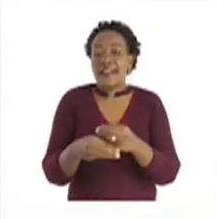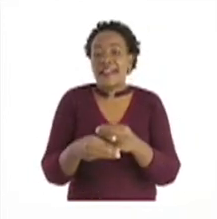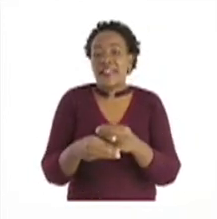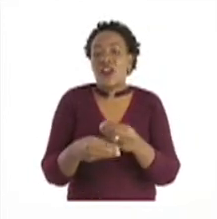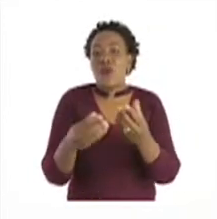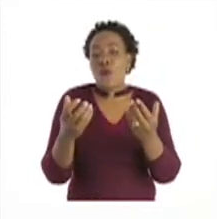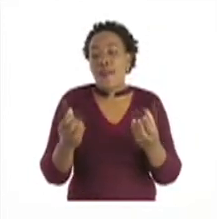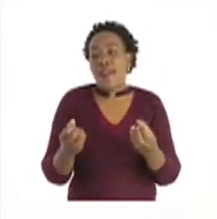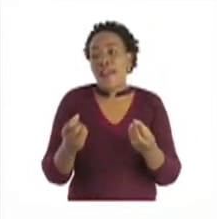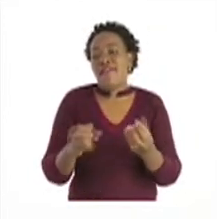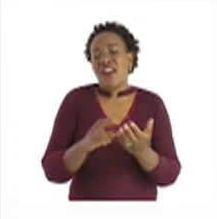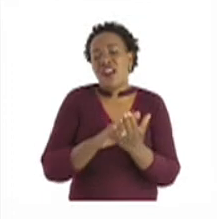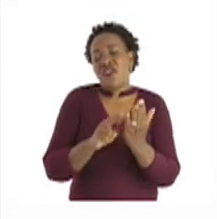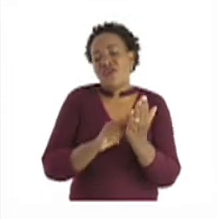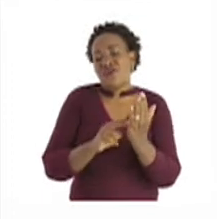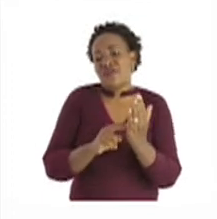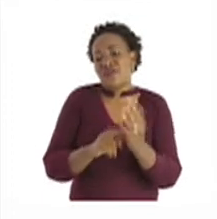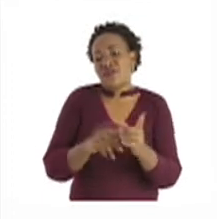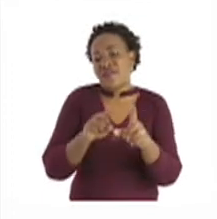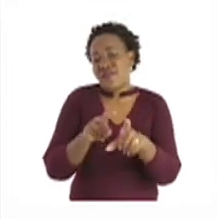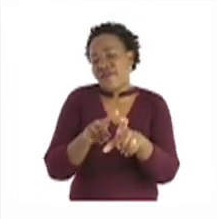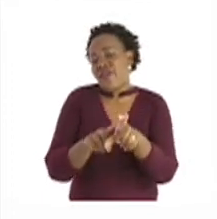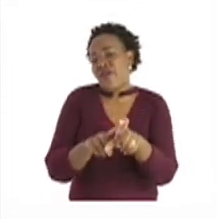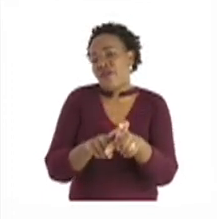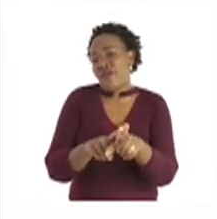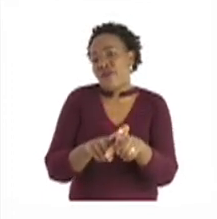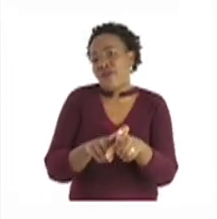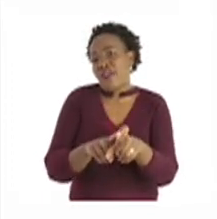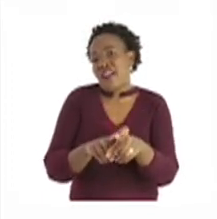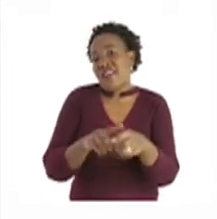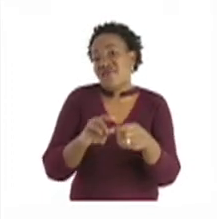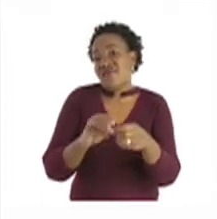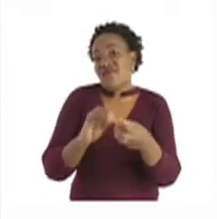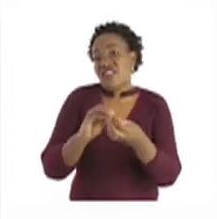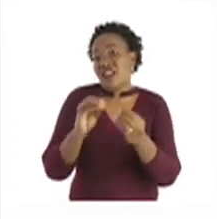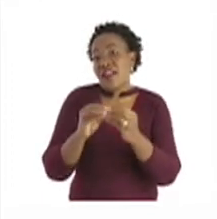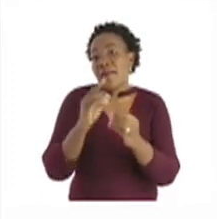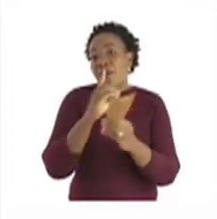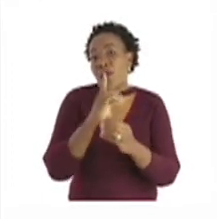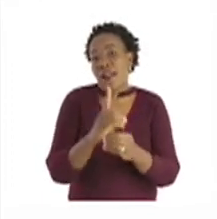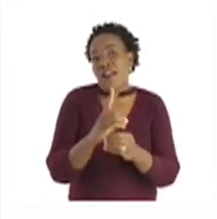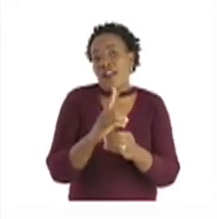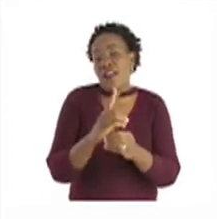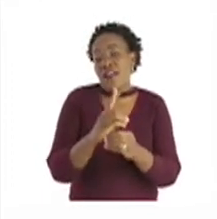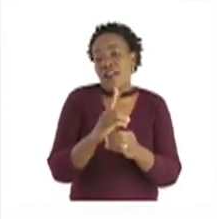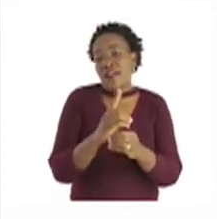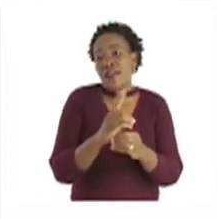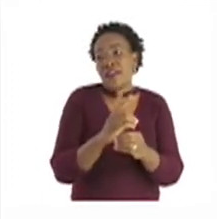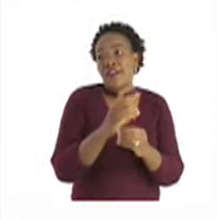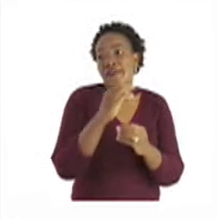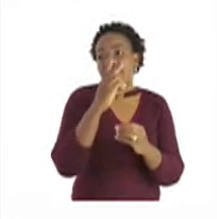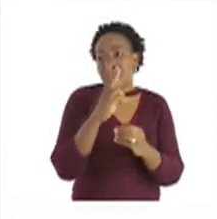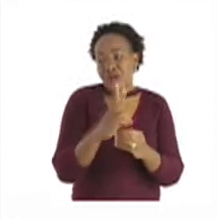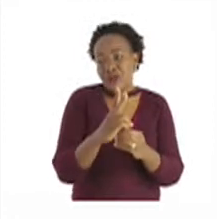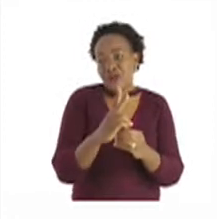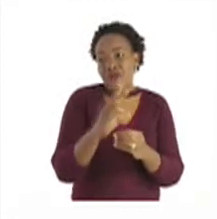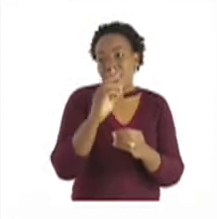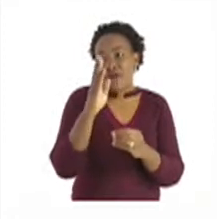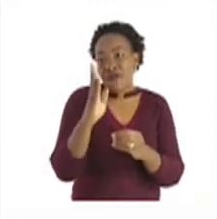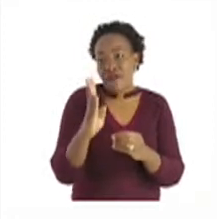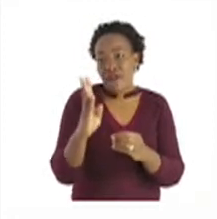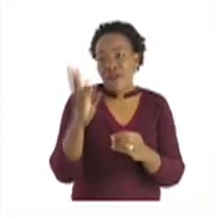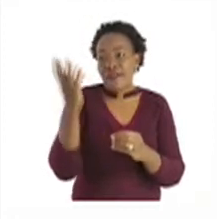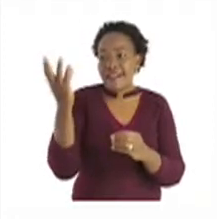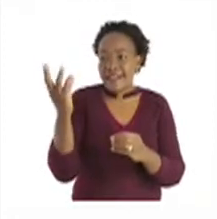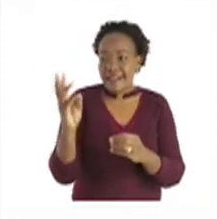we need to follow. At number 1, we have 2, 4, 6,